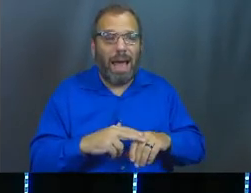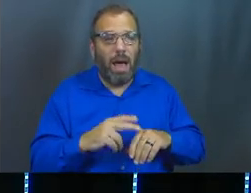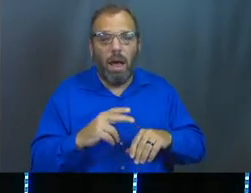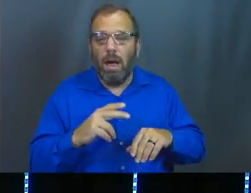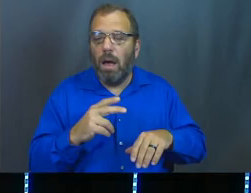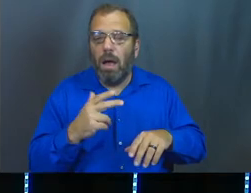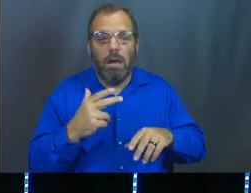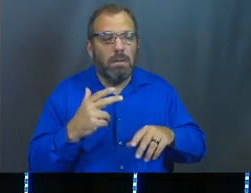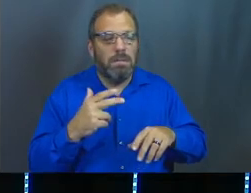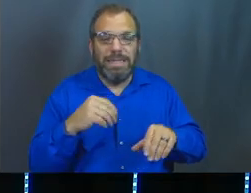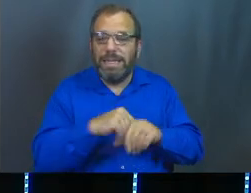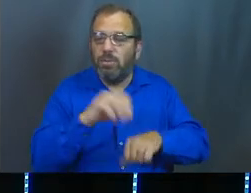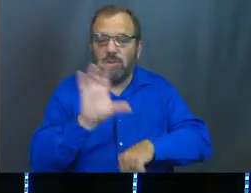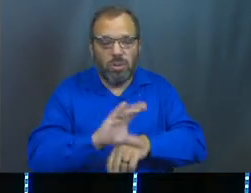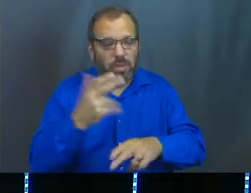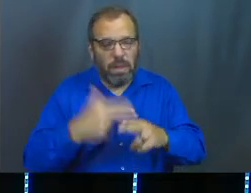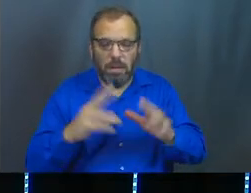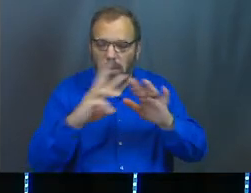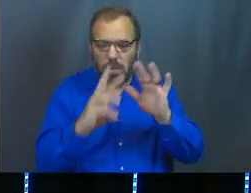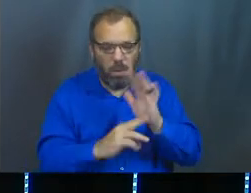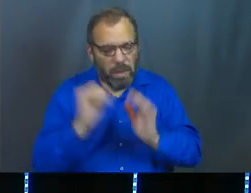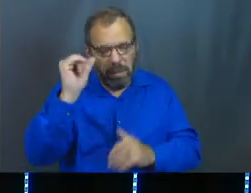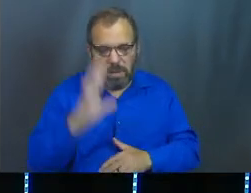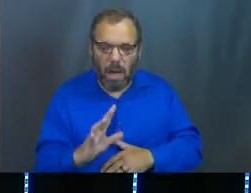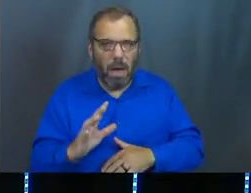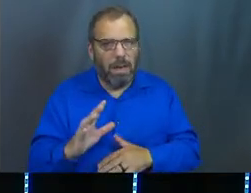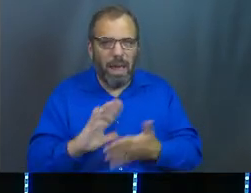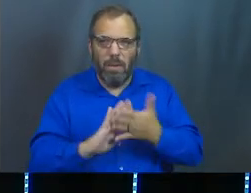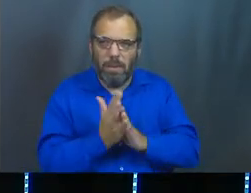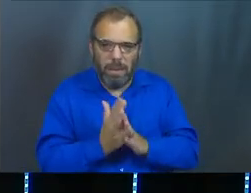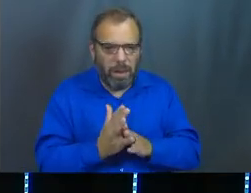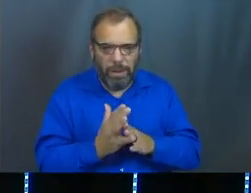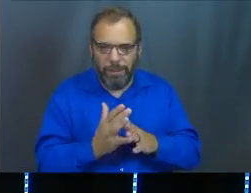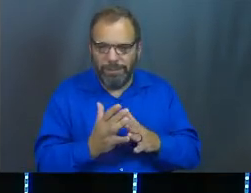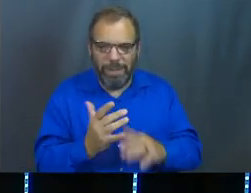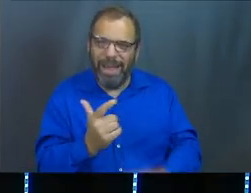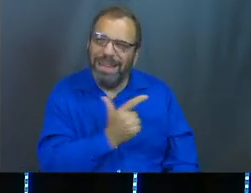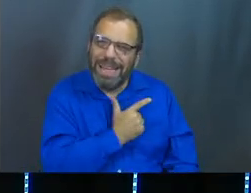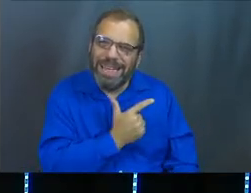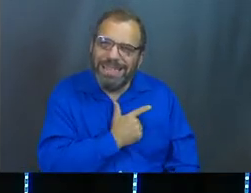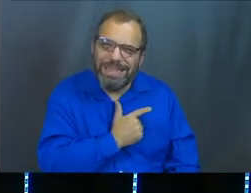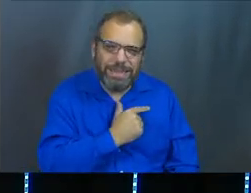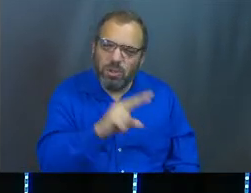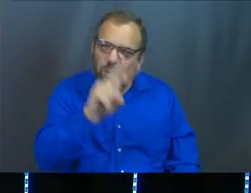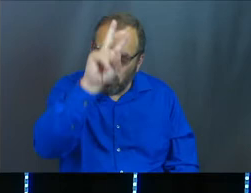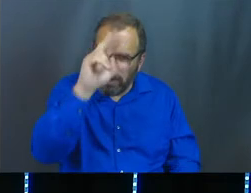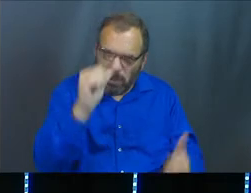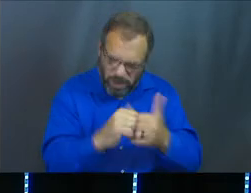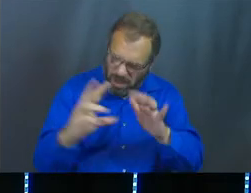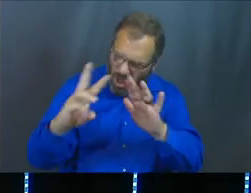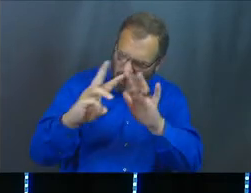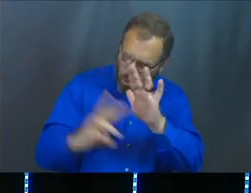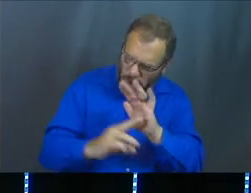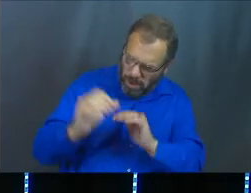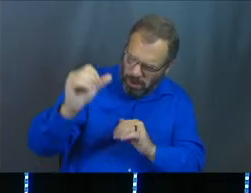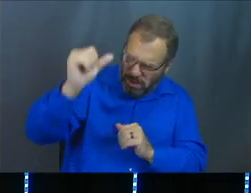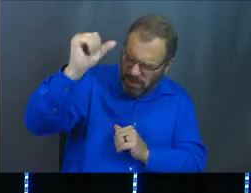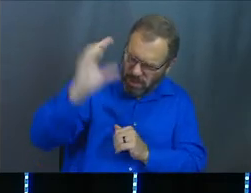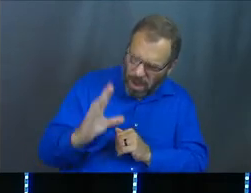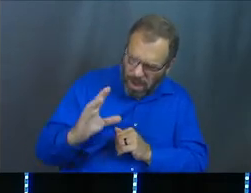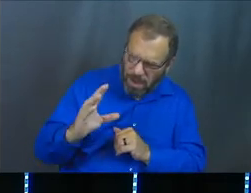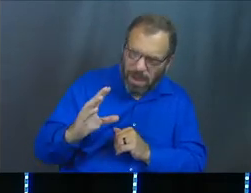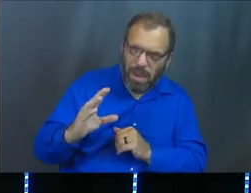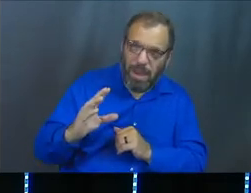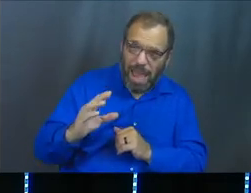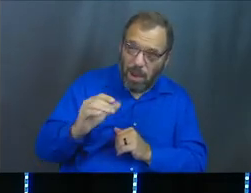everything the will of God. And we get really, really clumsy about it sometimes. And we don't mean to, but